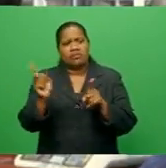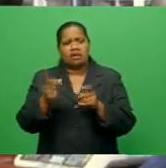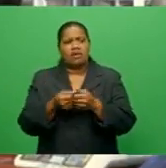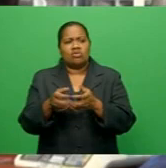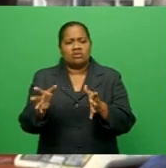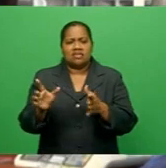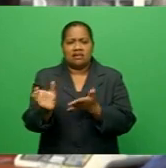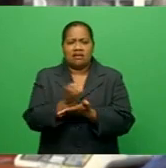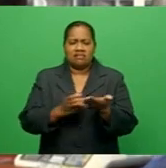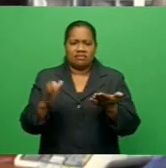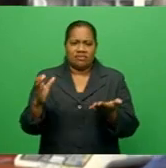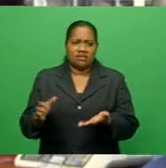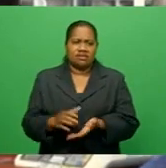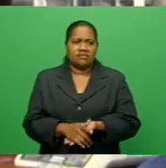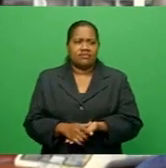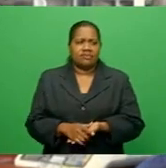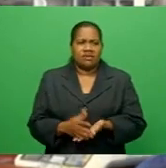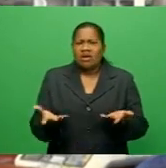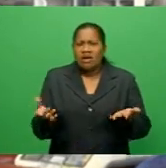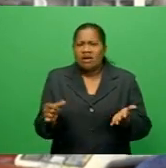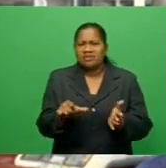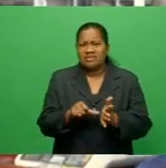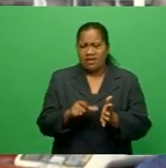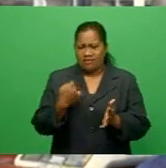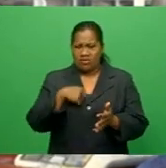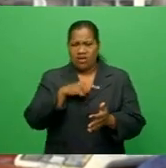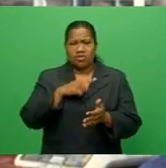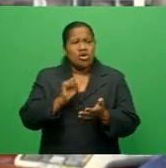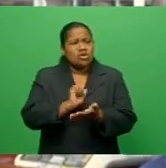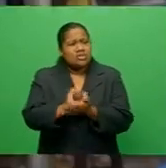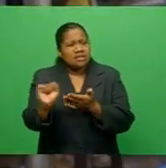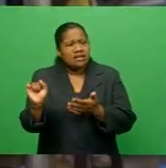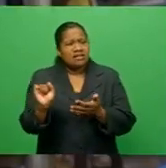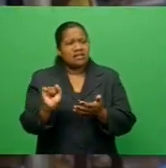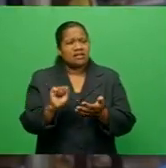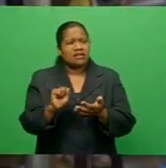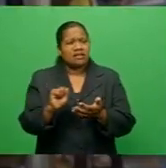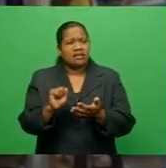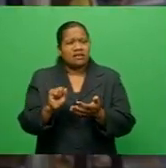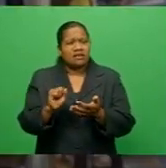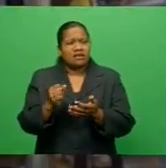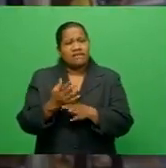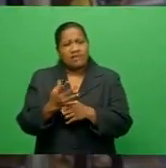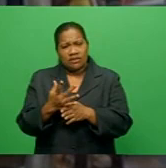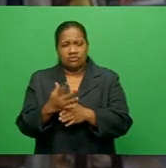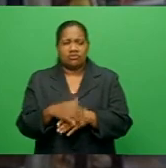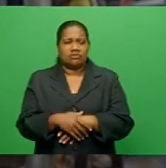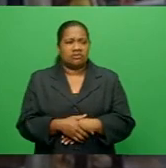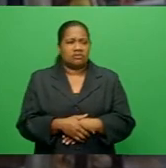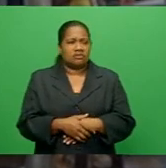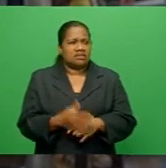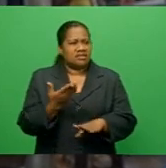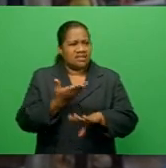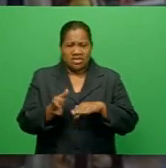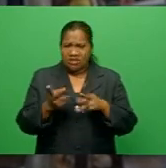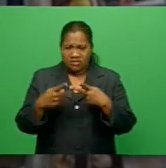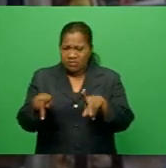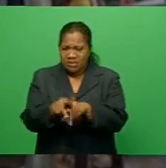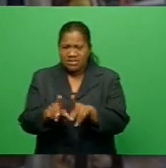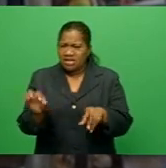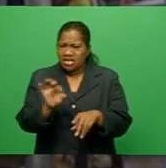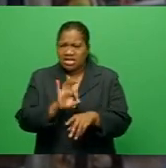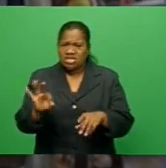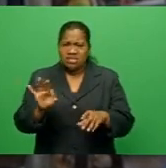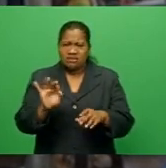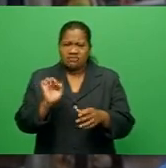We will find difficulties to sell the fish. The business will go down. The new location is not suitable for us as